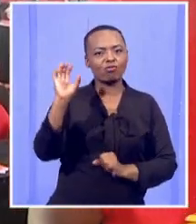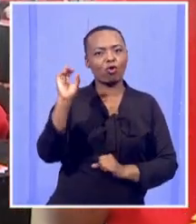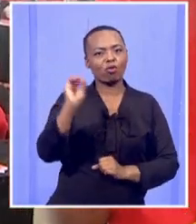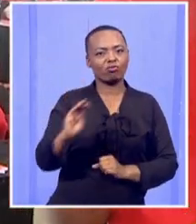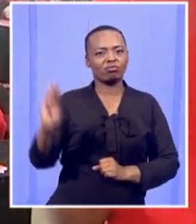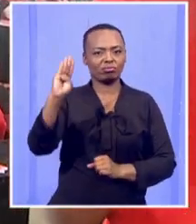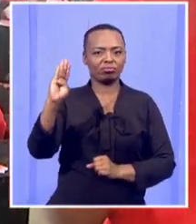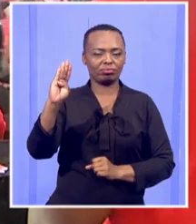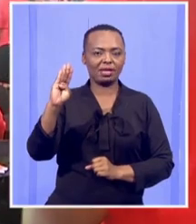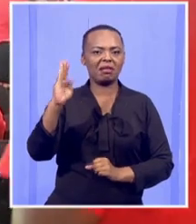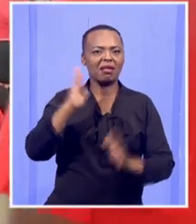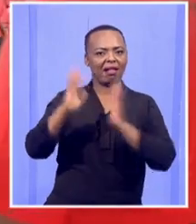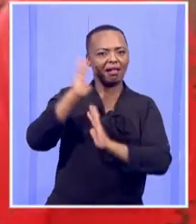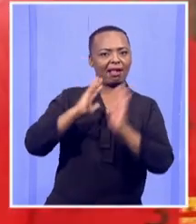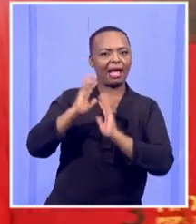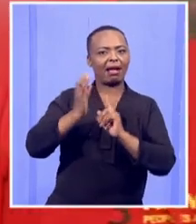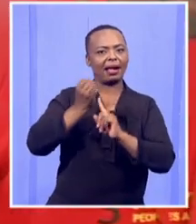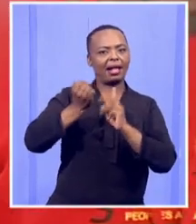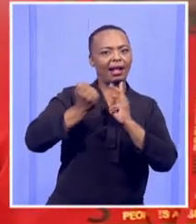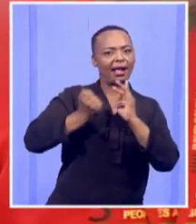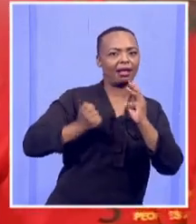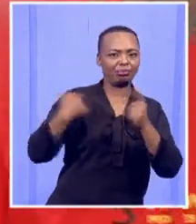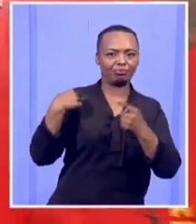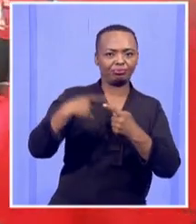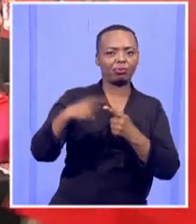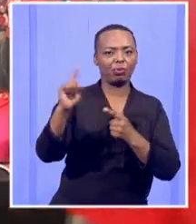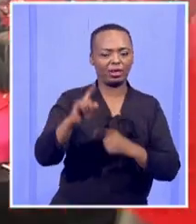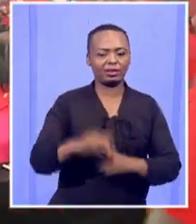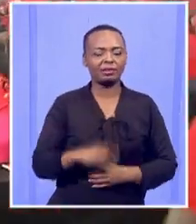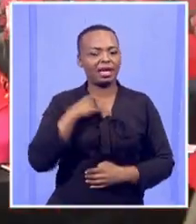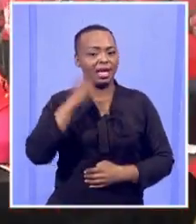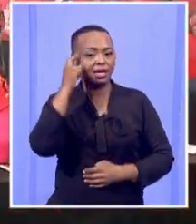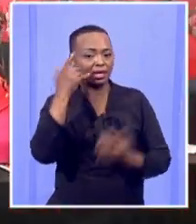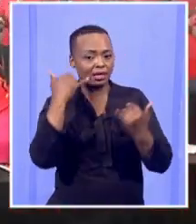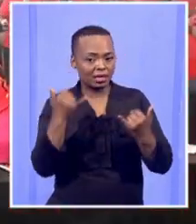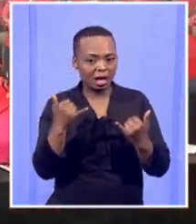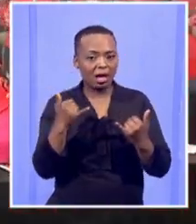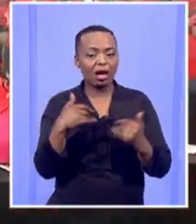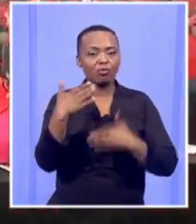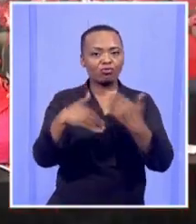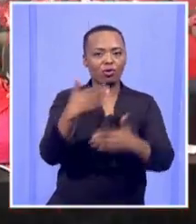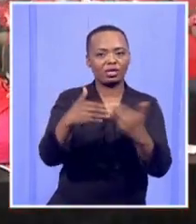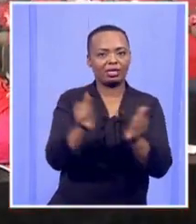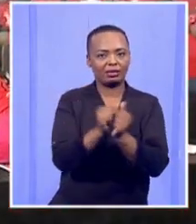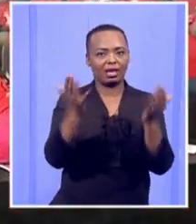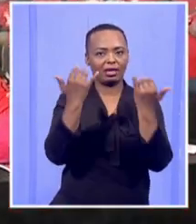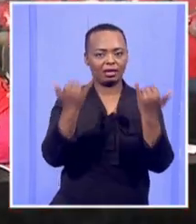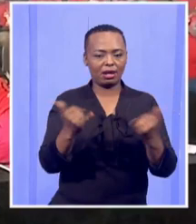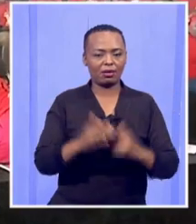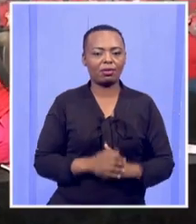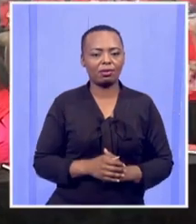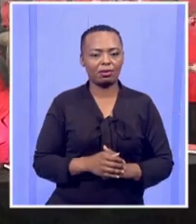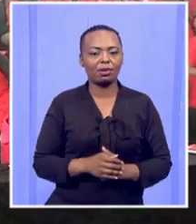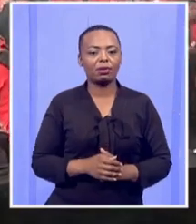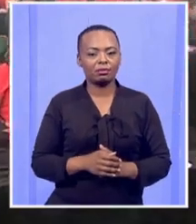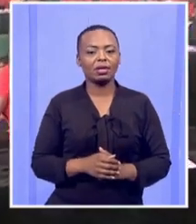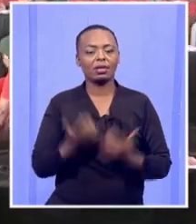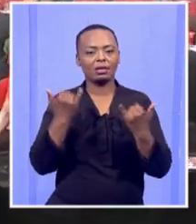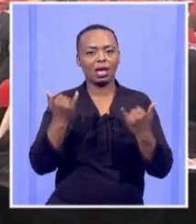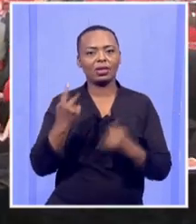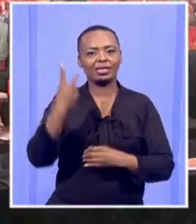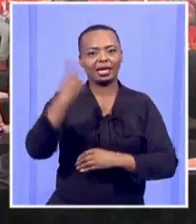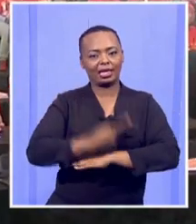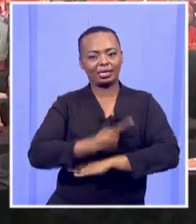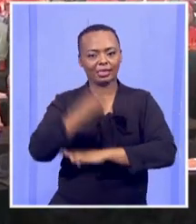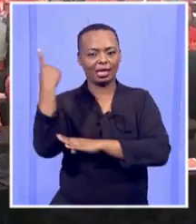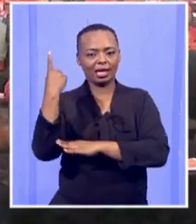achievement that they have achieved up to so far. I understand that the process is about to start in here to open the second day